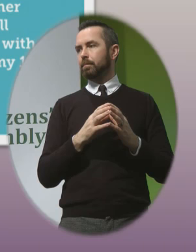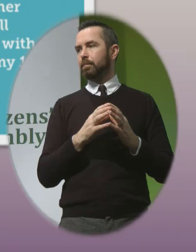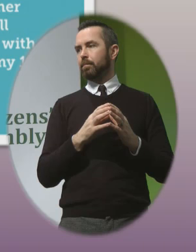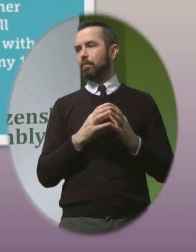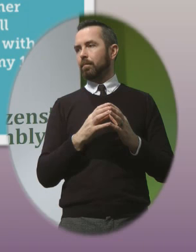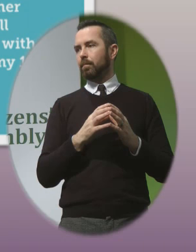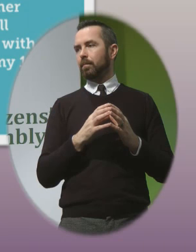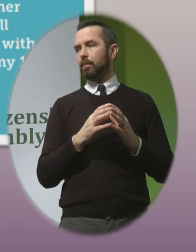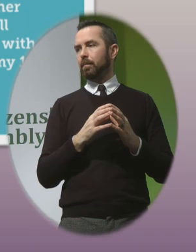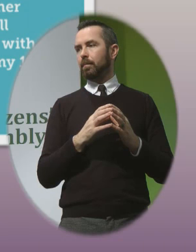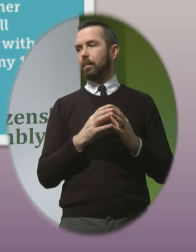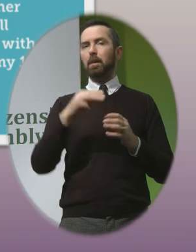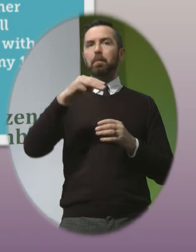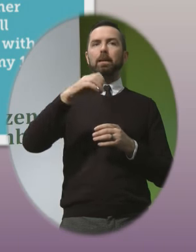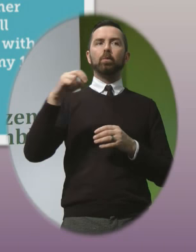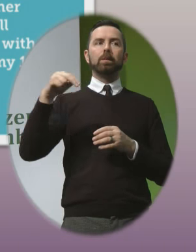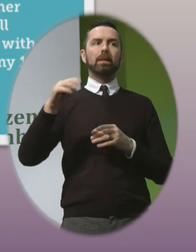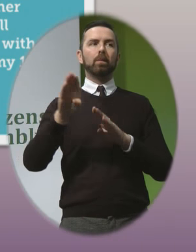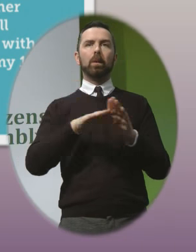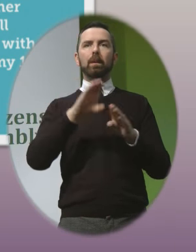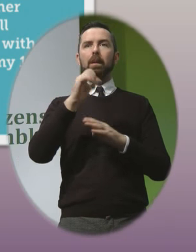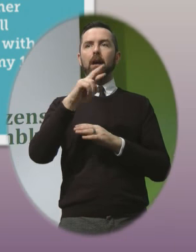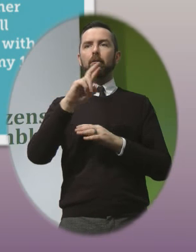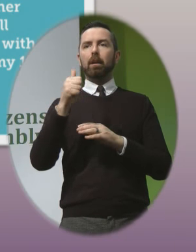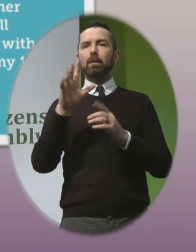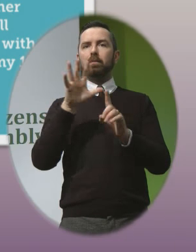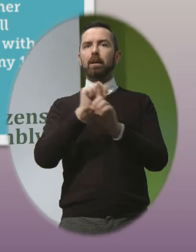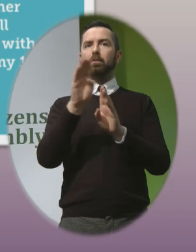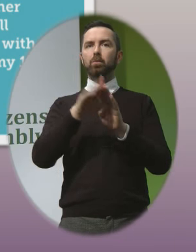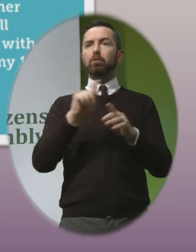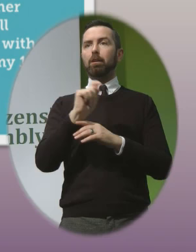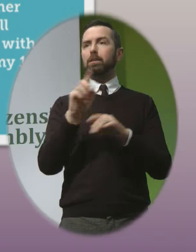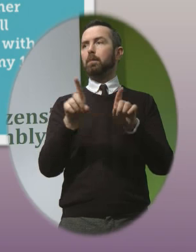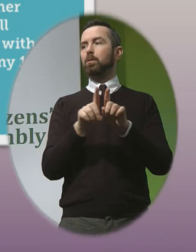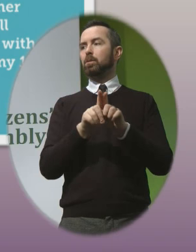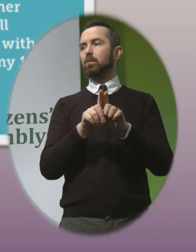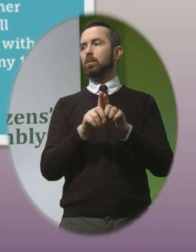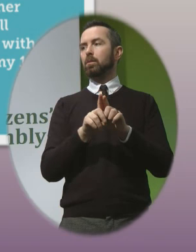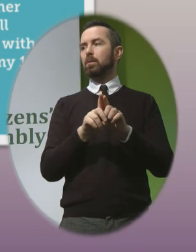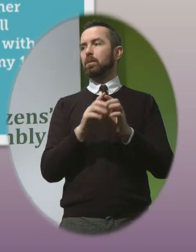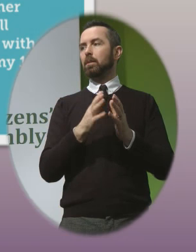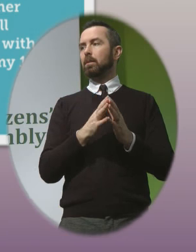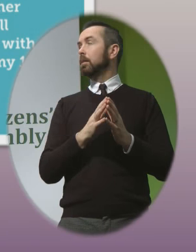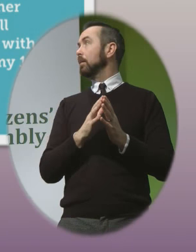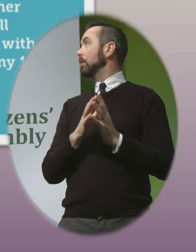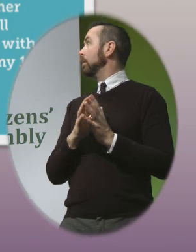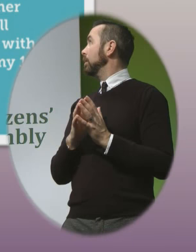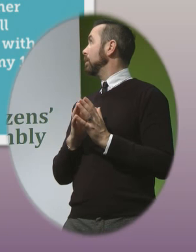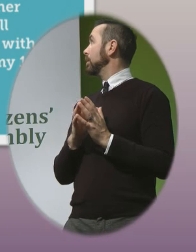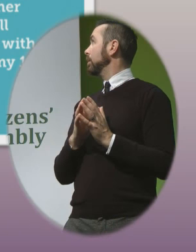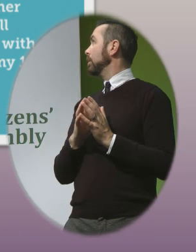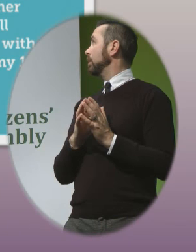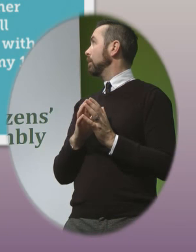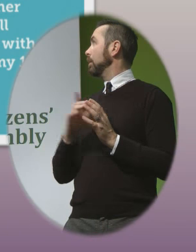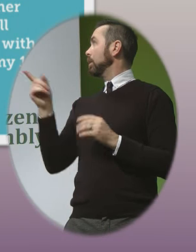and then we have Mandy O'Neill's daughter Cara who was diagnosed with trisomy 7 and Mandy says it's very profound what Mandy said she said I'm so glad my